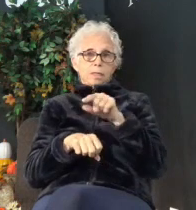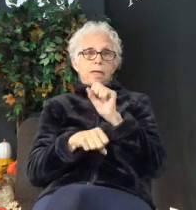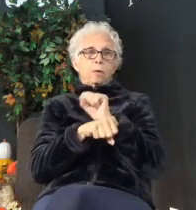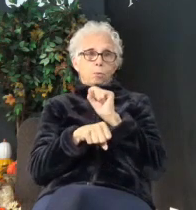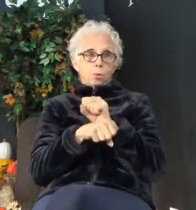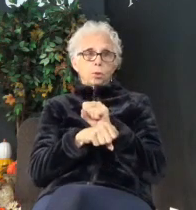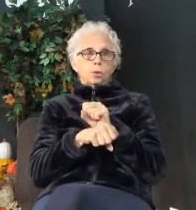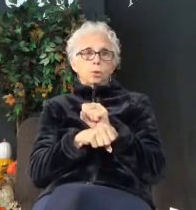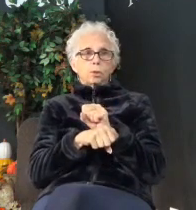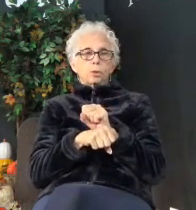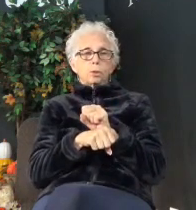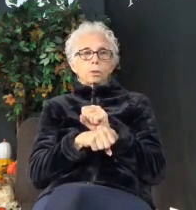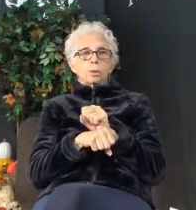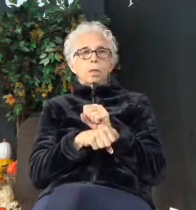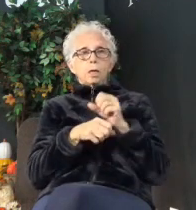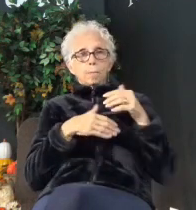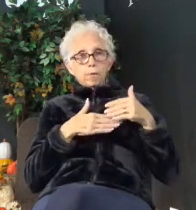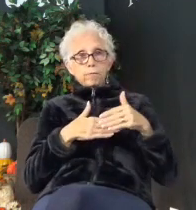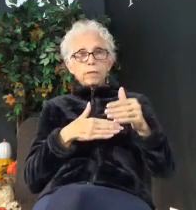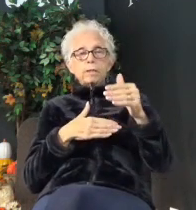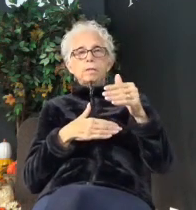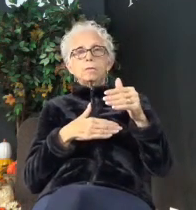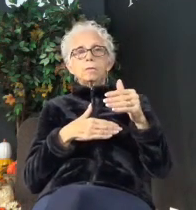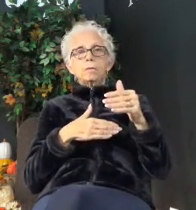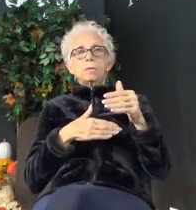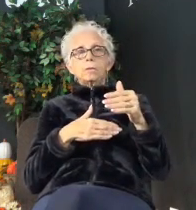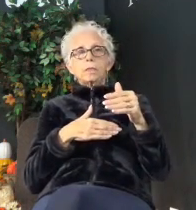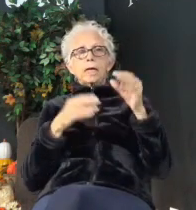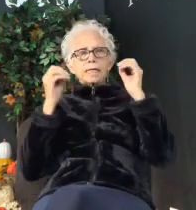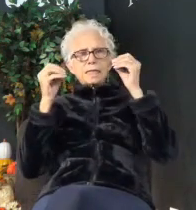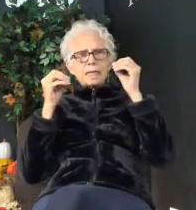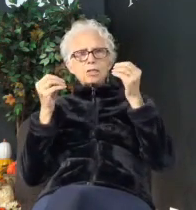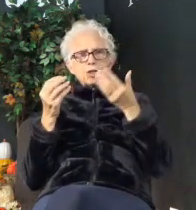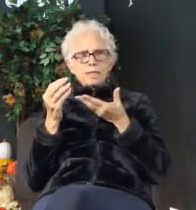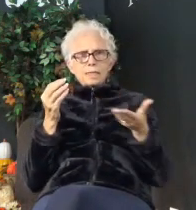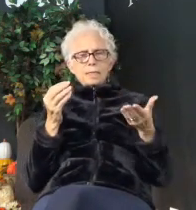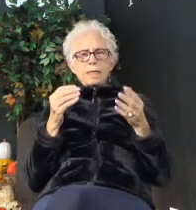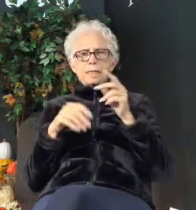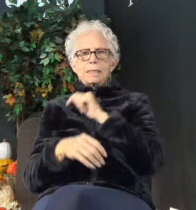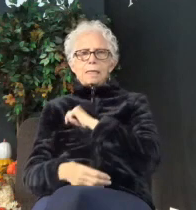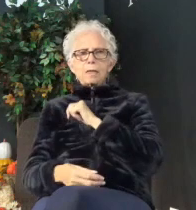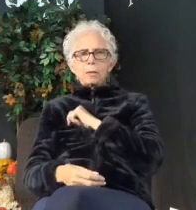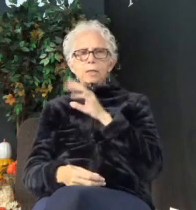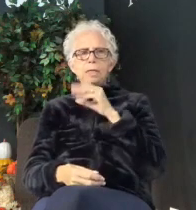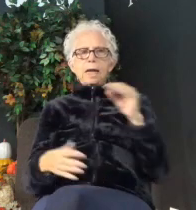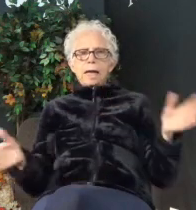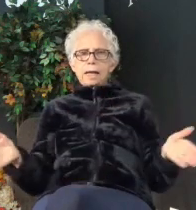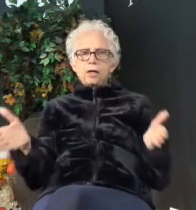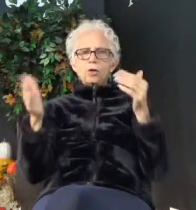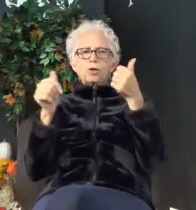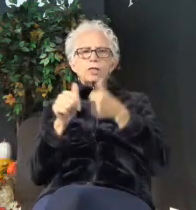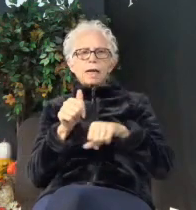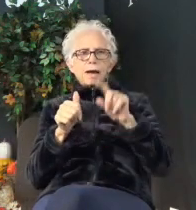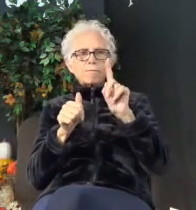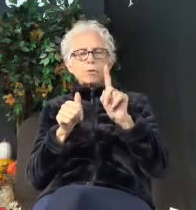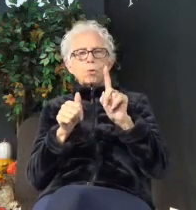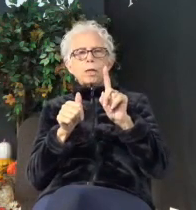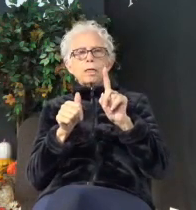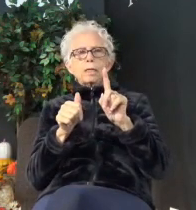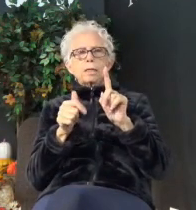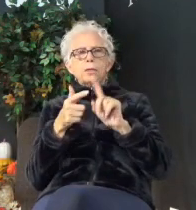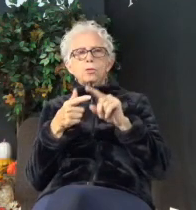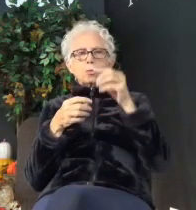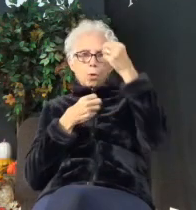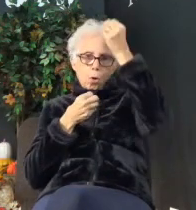Moving forward, 1 Timothy 6 to teach these things, Timothy, encourage everyone to obey